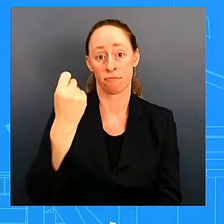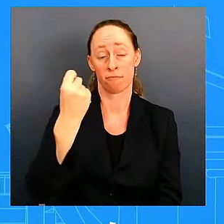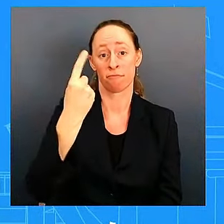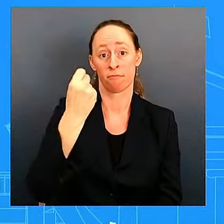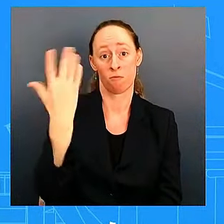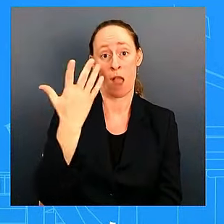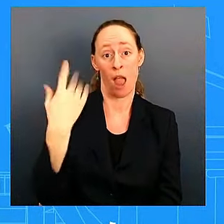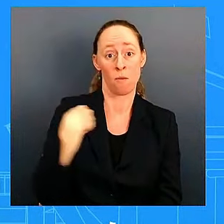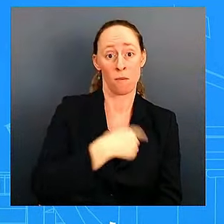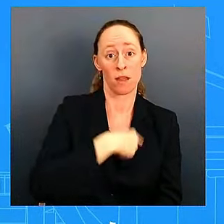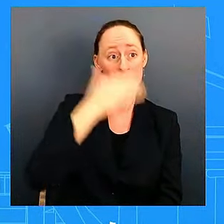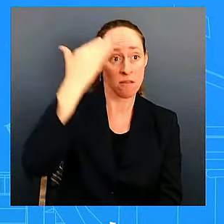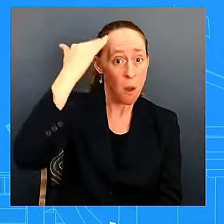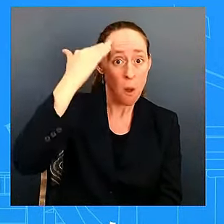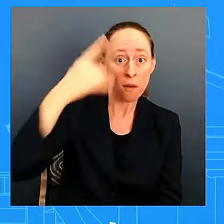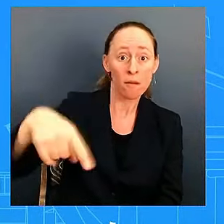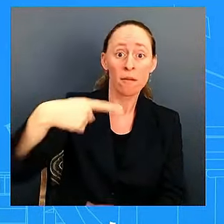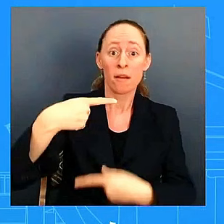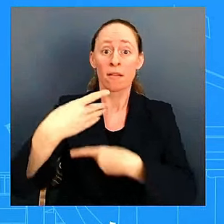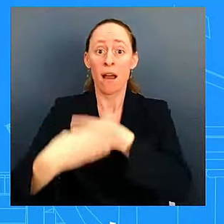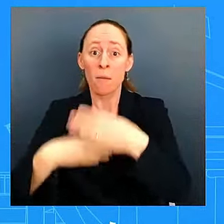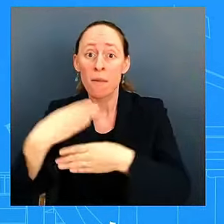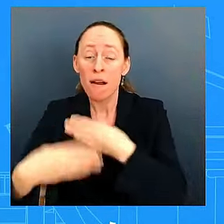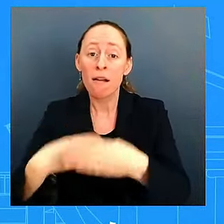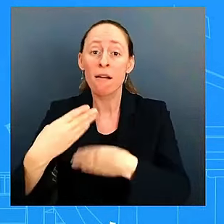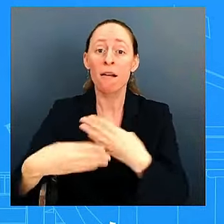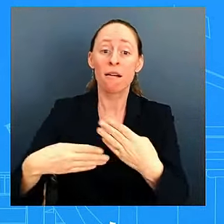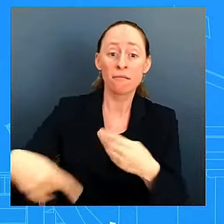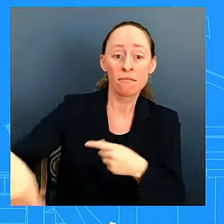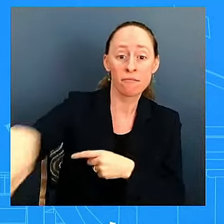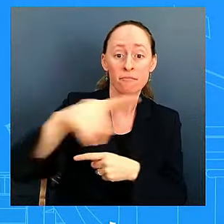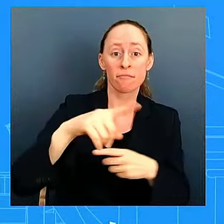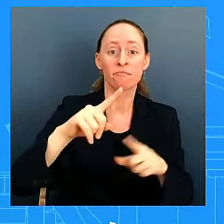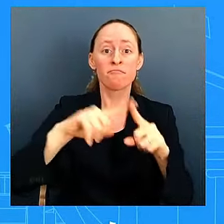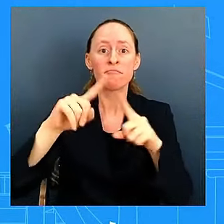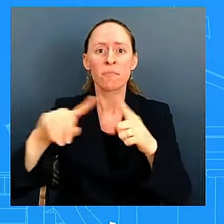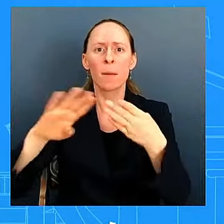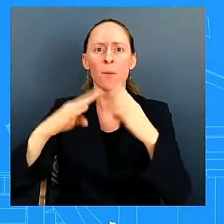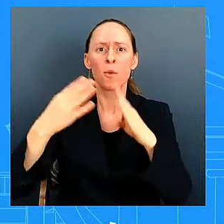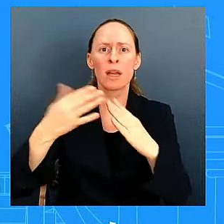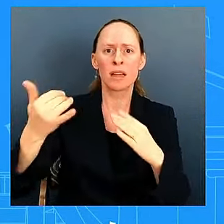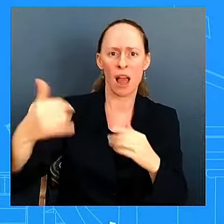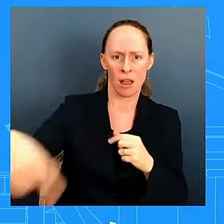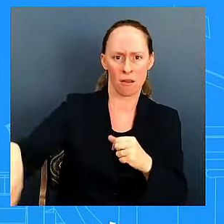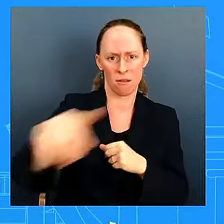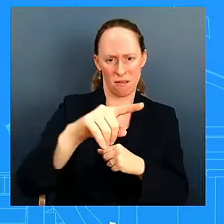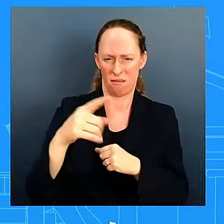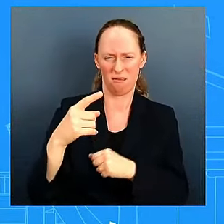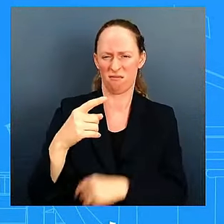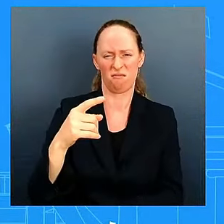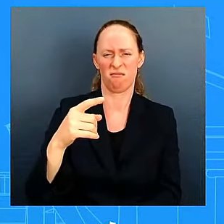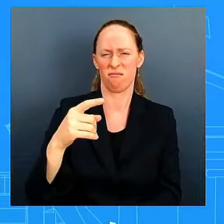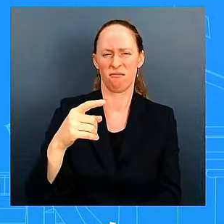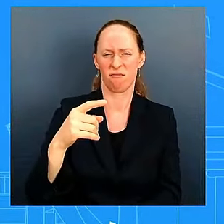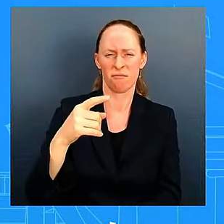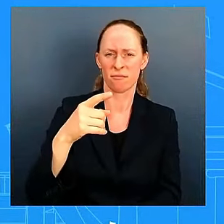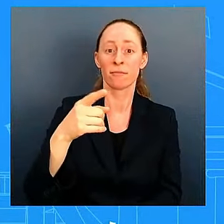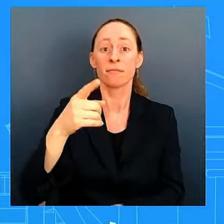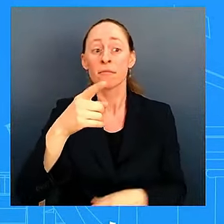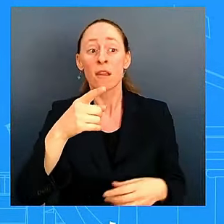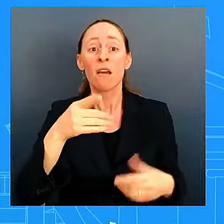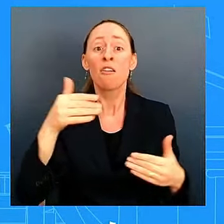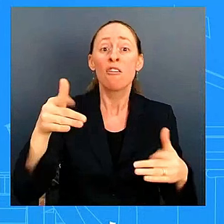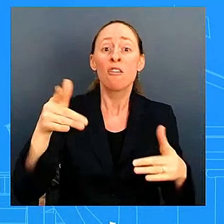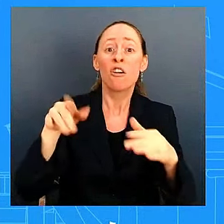communities from the immediate opposite side of the border and so that is our understanding uh but i'm not going to go into uh specifics of of